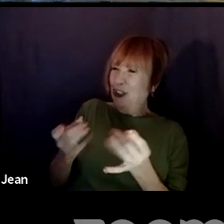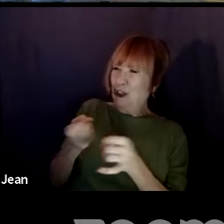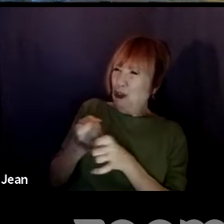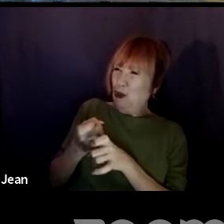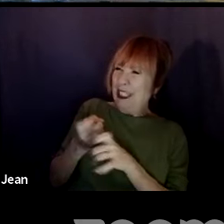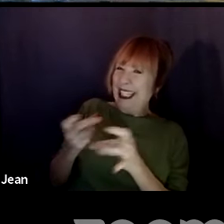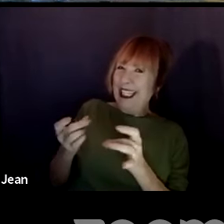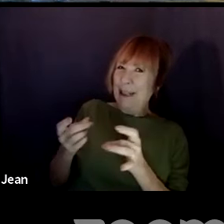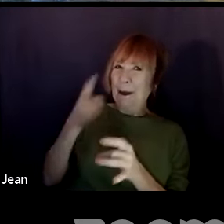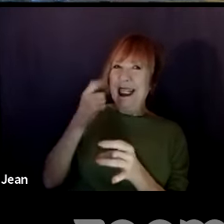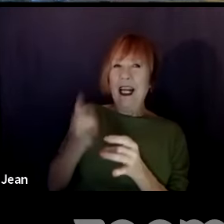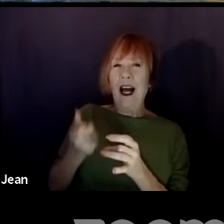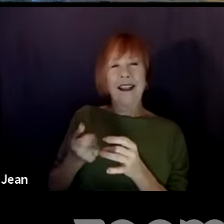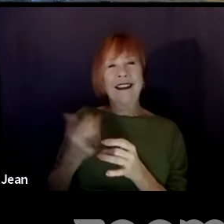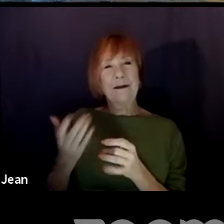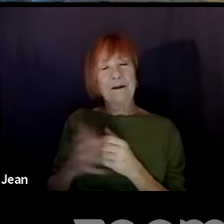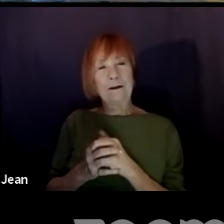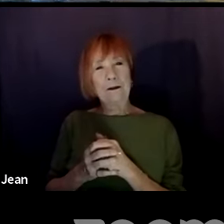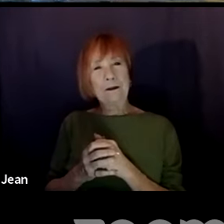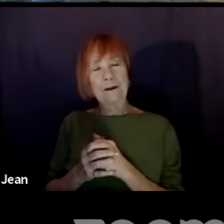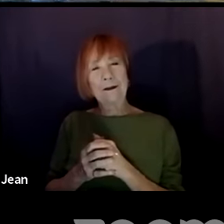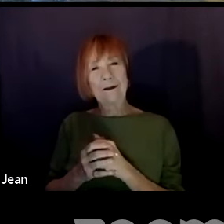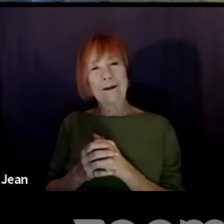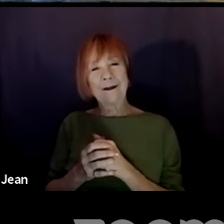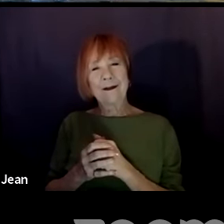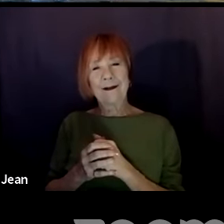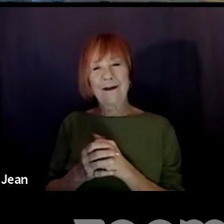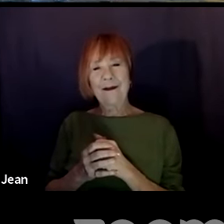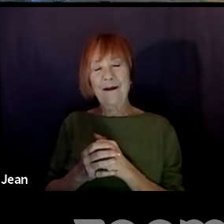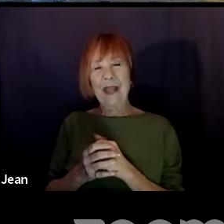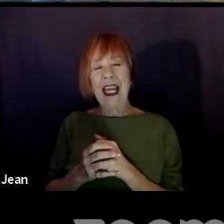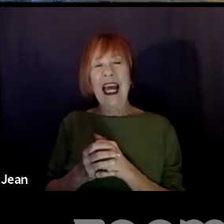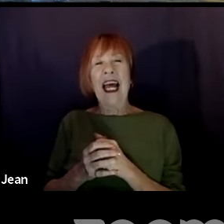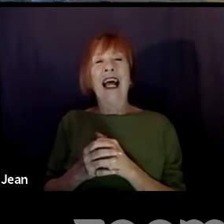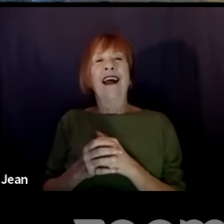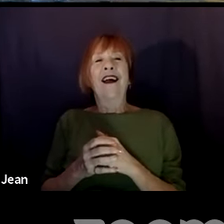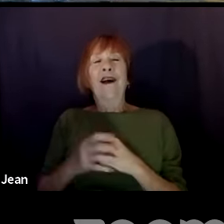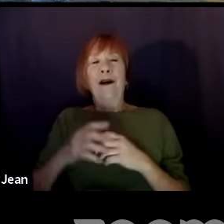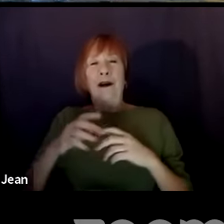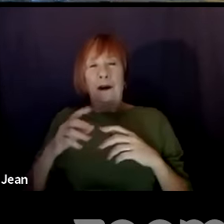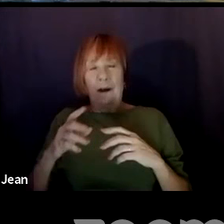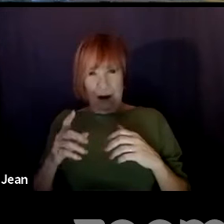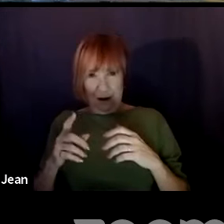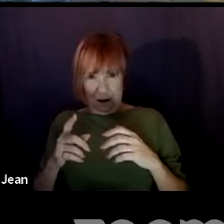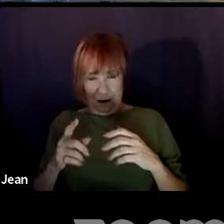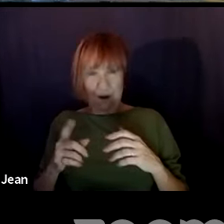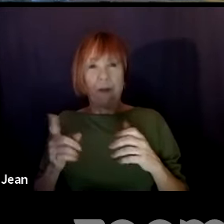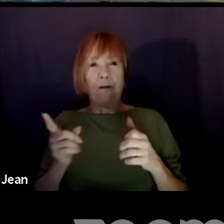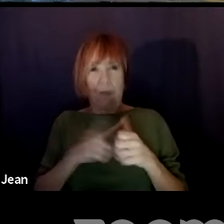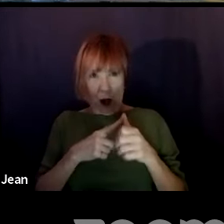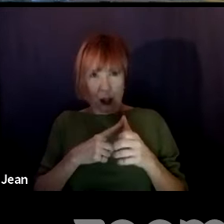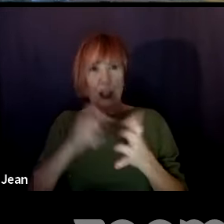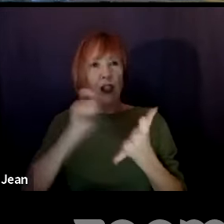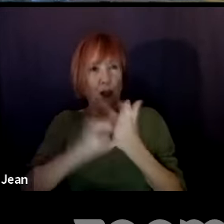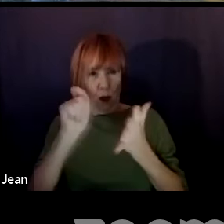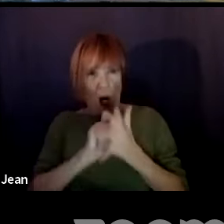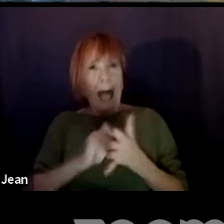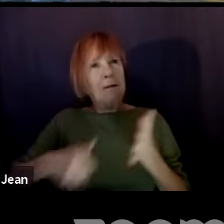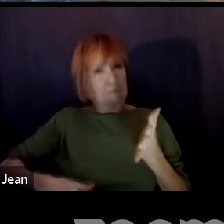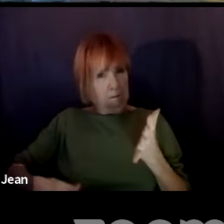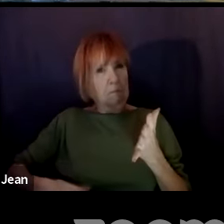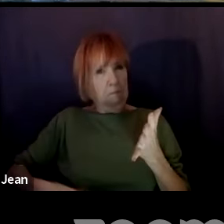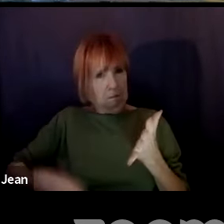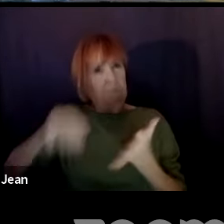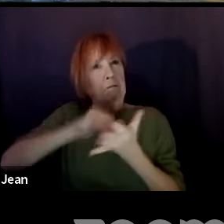you just have to, once you write what you feel you need to write, then you say to